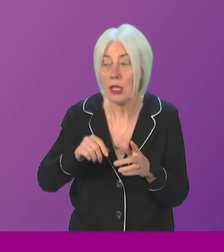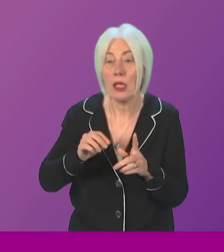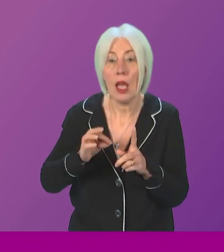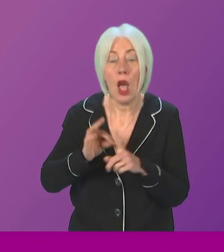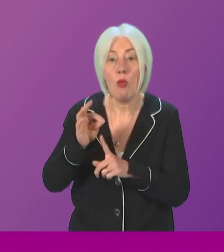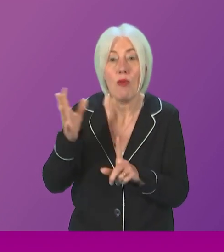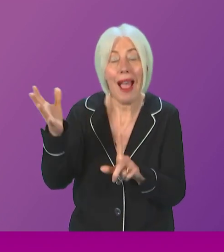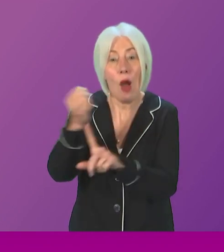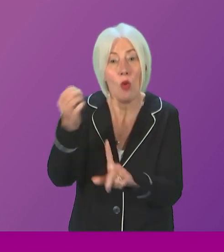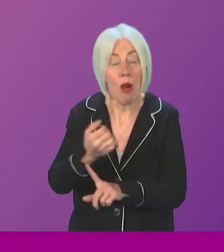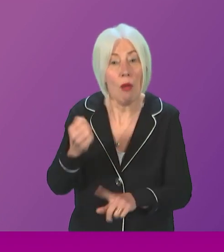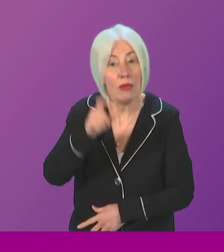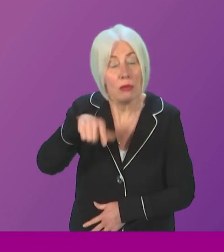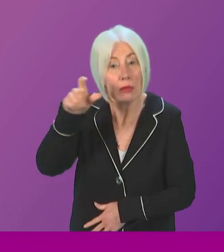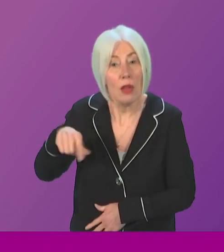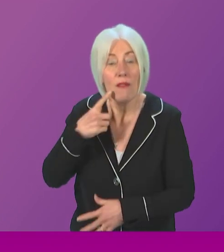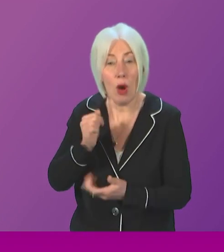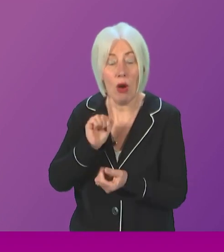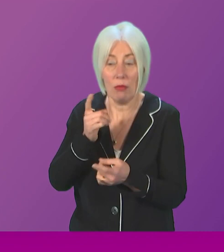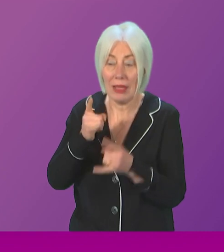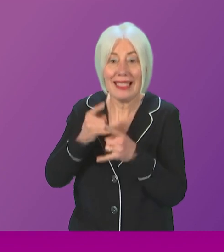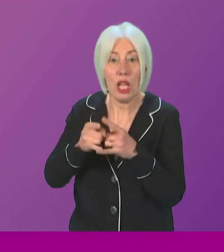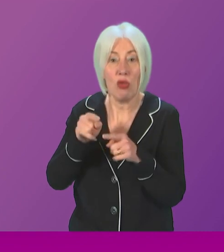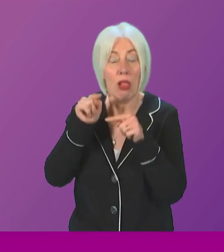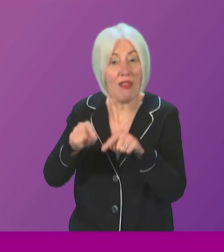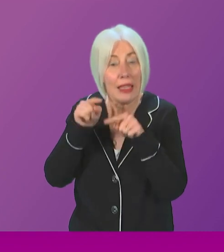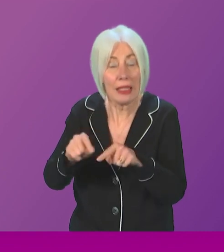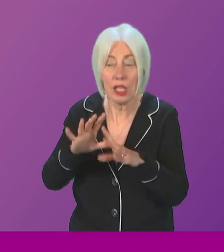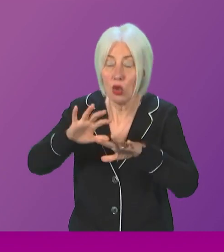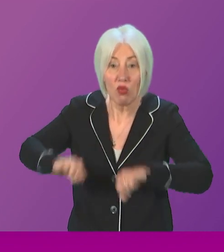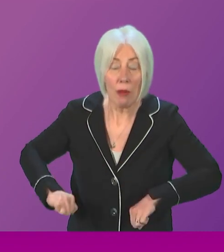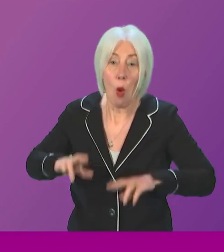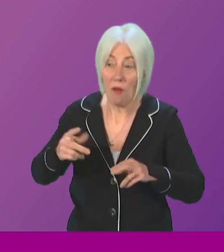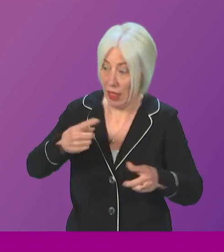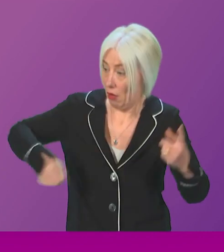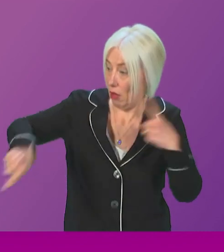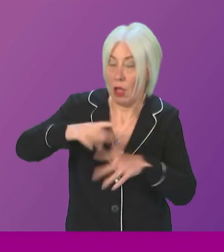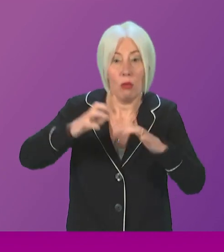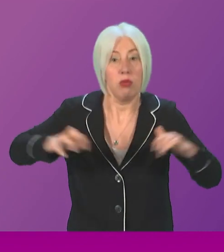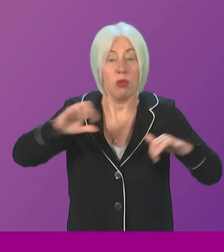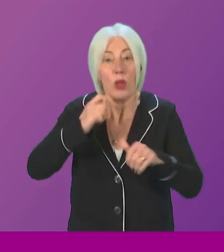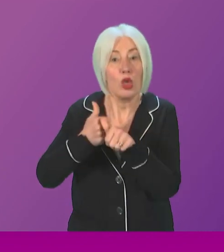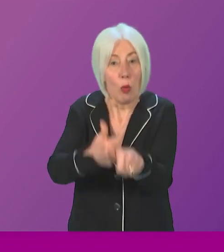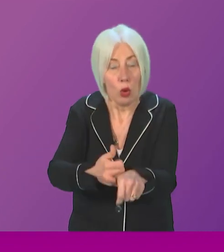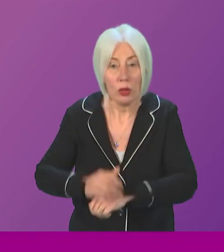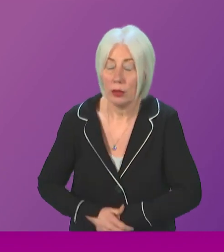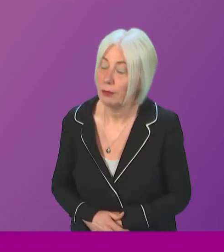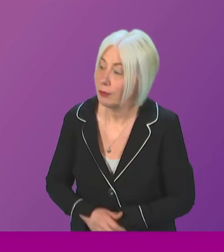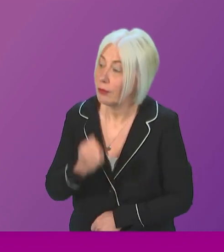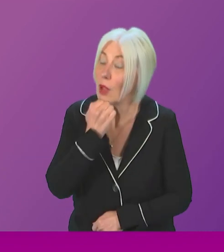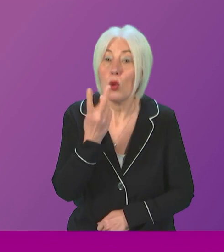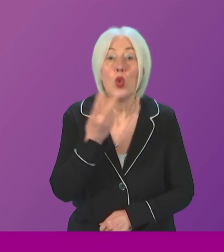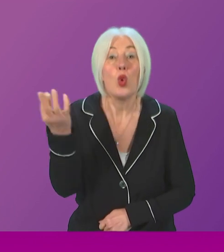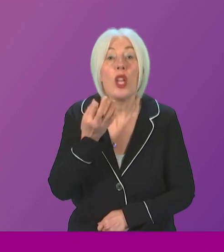of justice for victims of sexual offences and rape. And I hope it will get support from right across the chamber. I call it question number two, Anna Sauer.